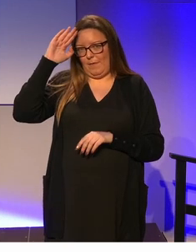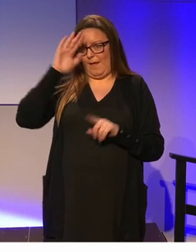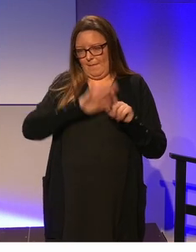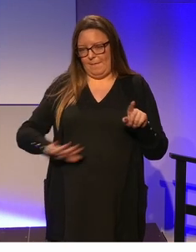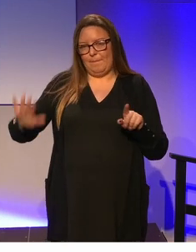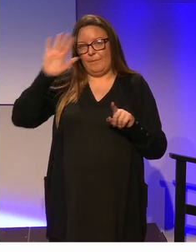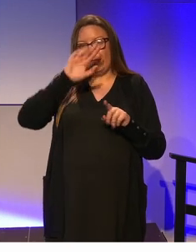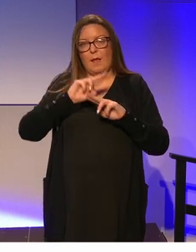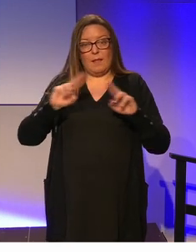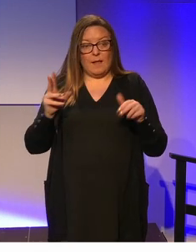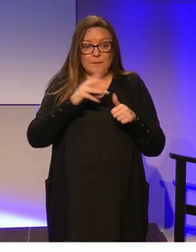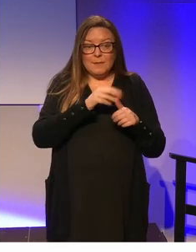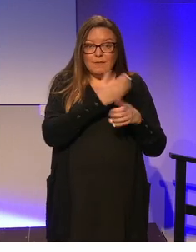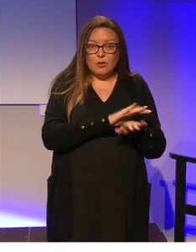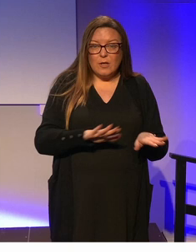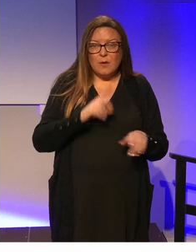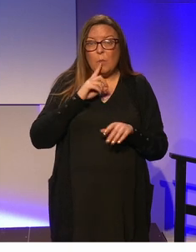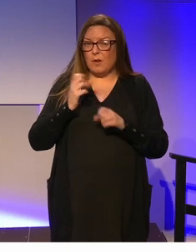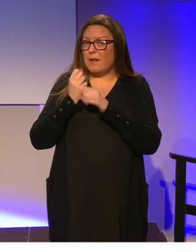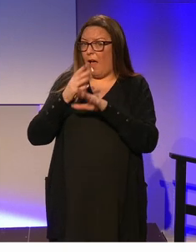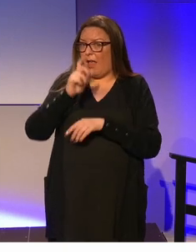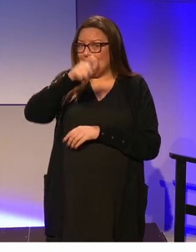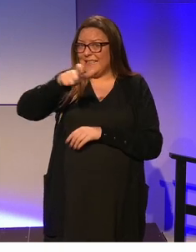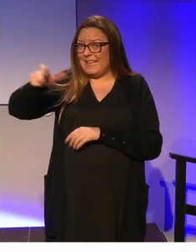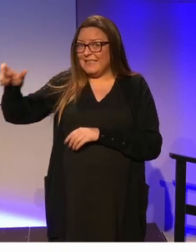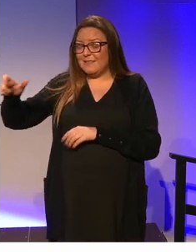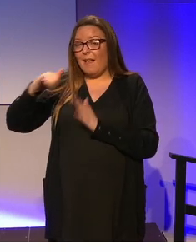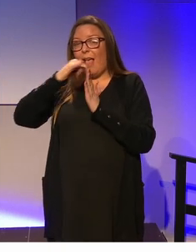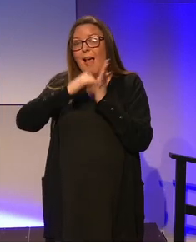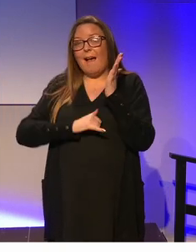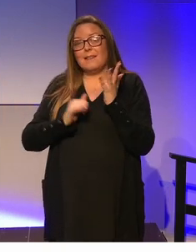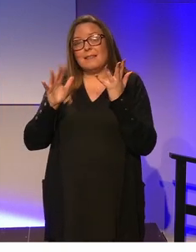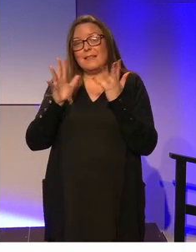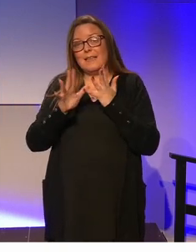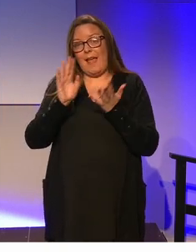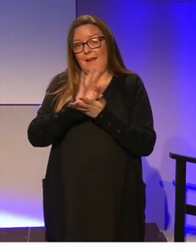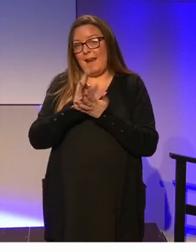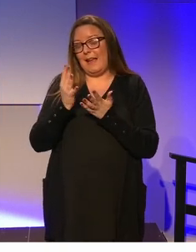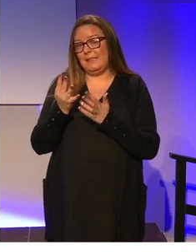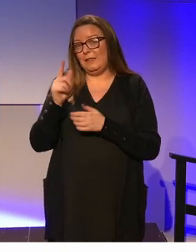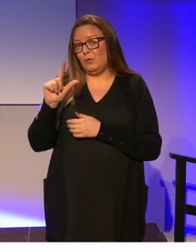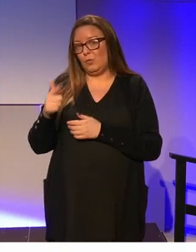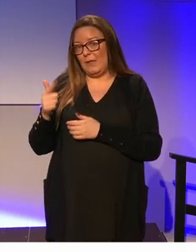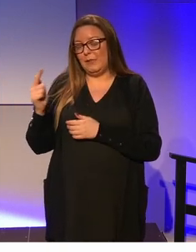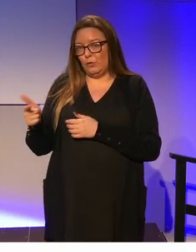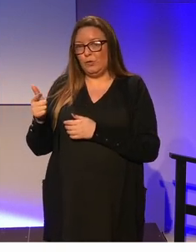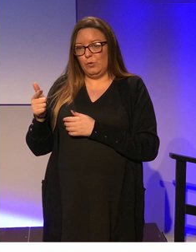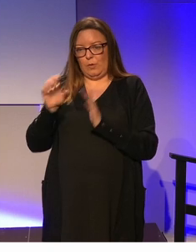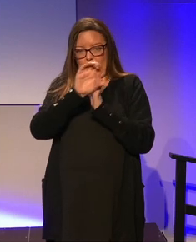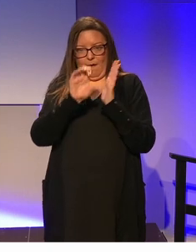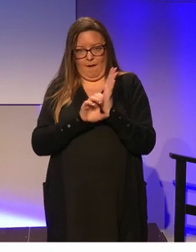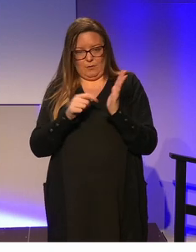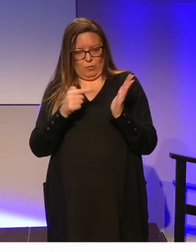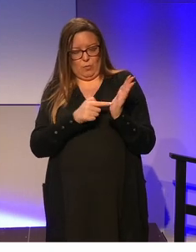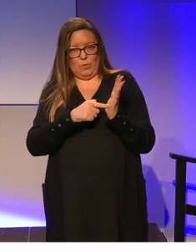not particularly children but all citizens and then in article 10 in 1922 of the Constitution it said